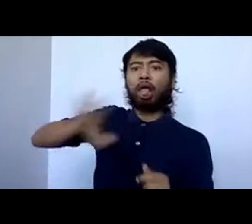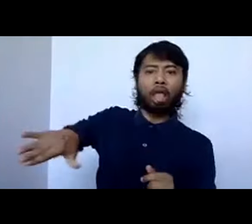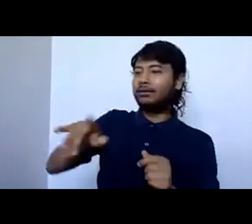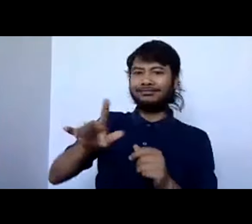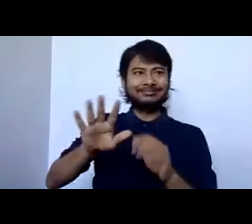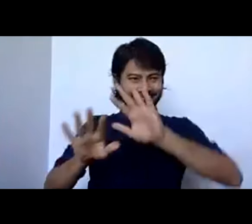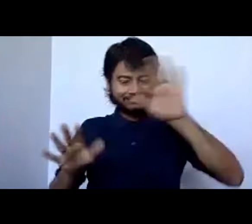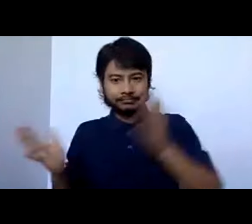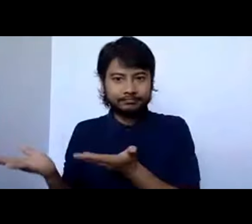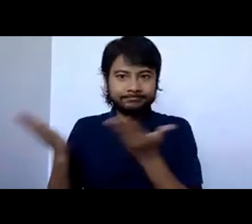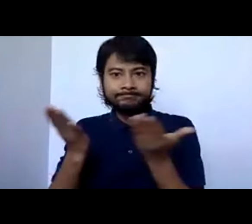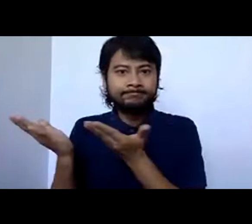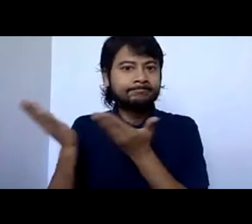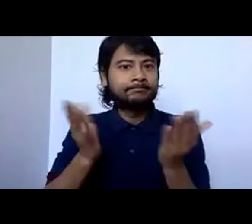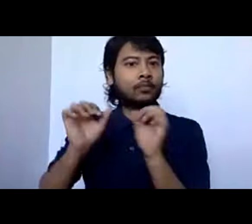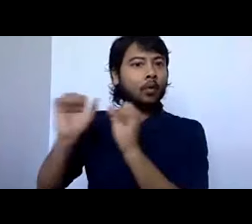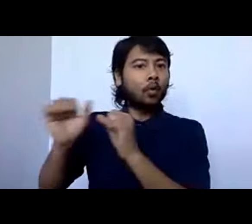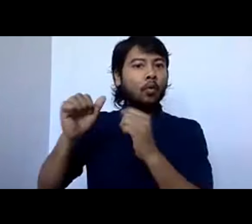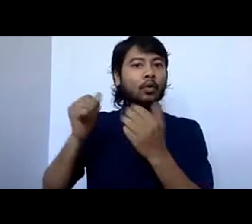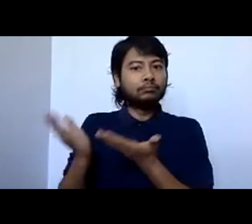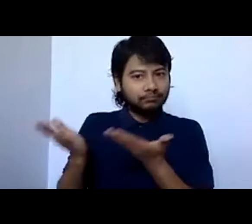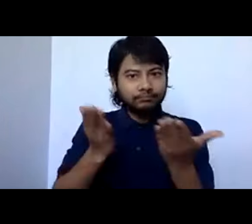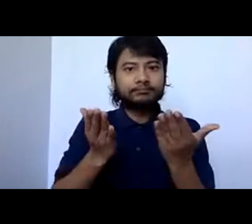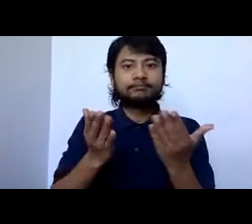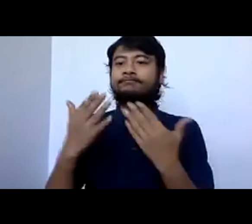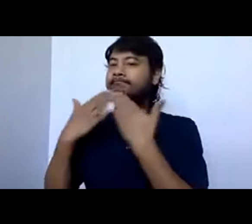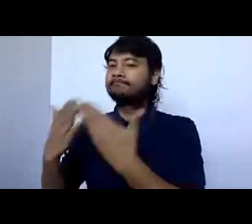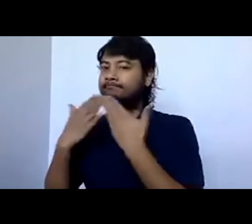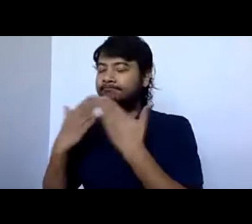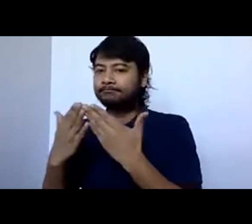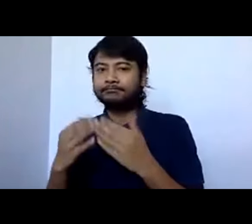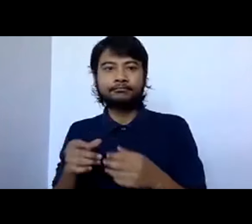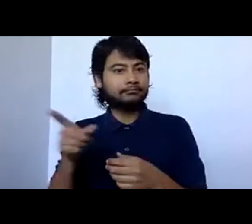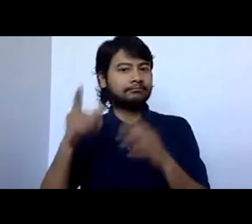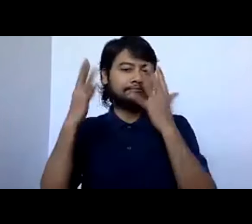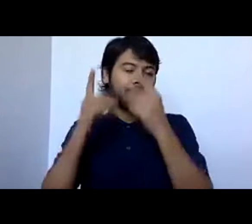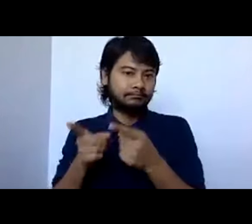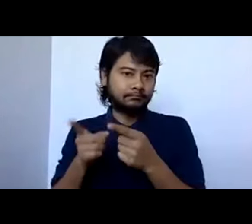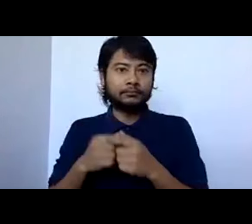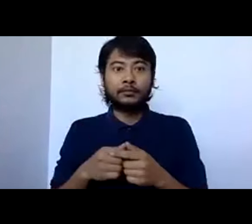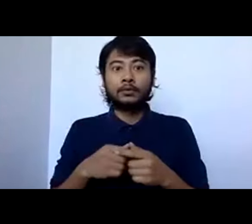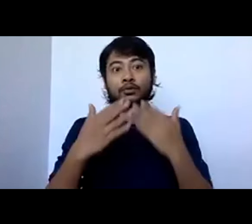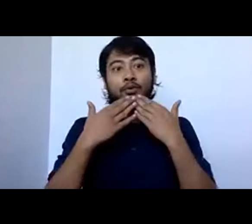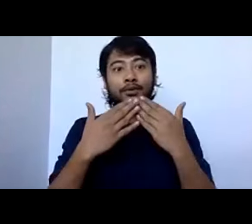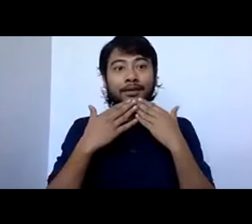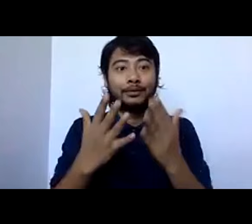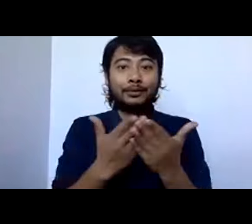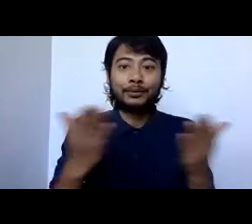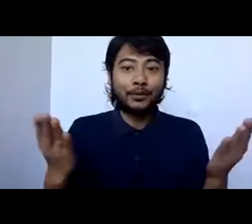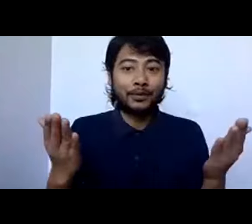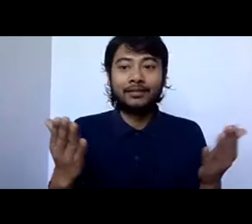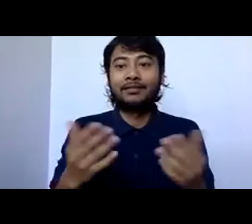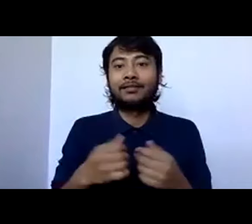Thank you to you guys for doing this conference. You know, logistically, it's very difficult to get people from all